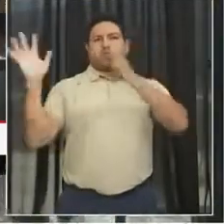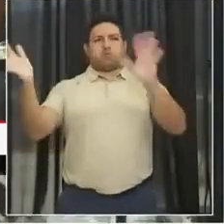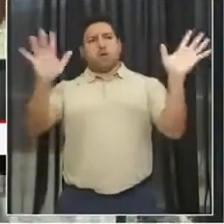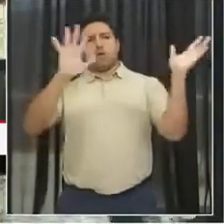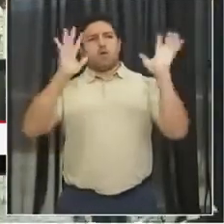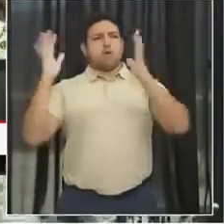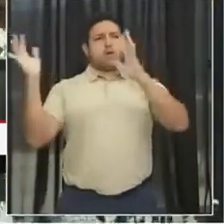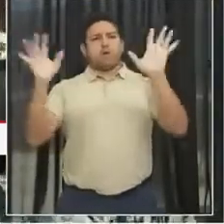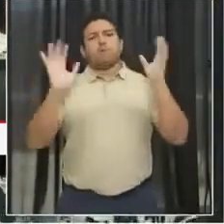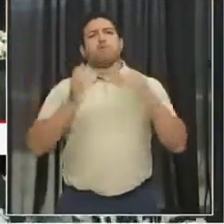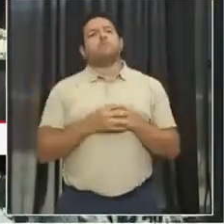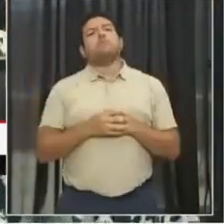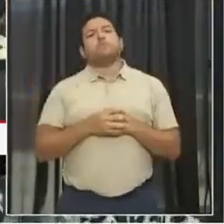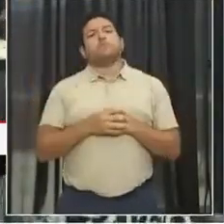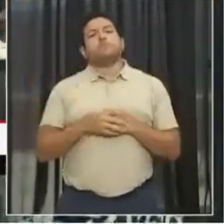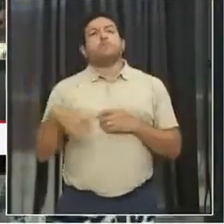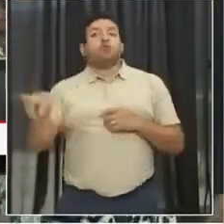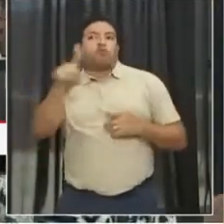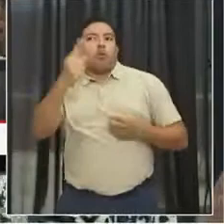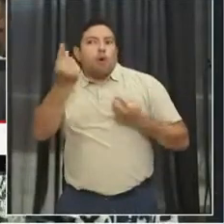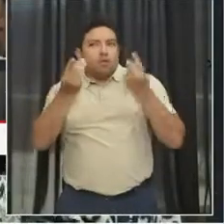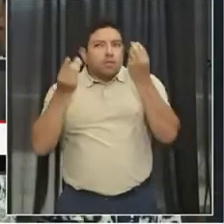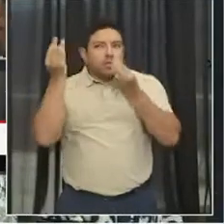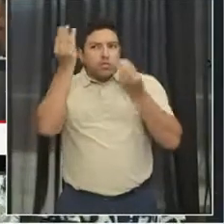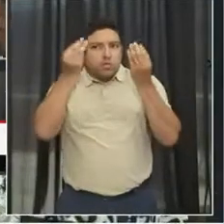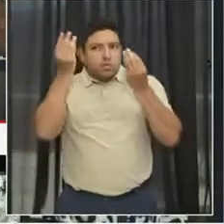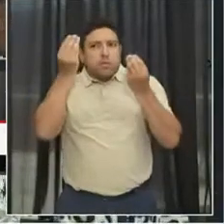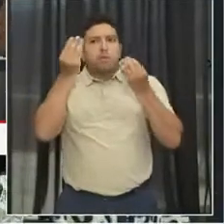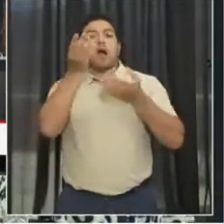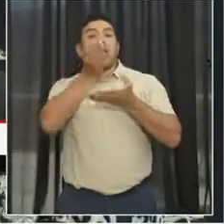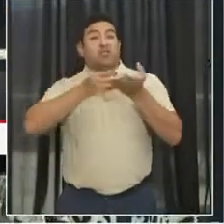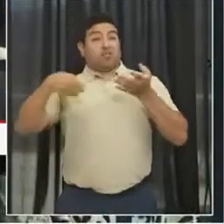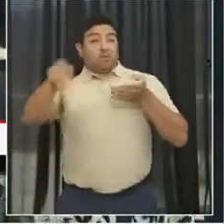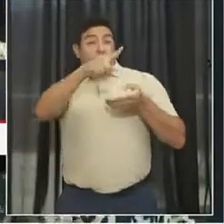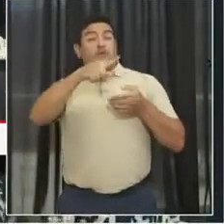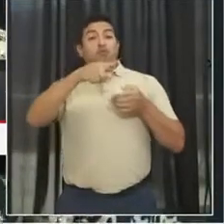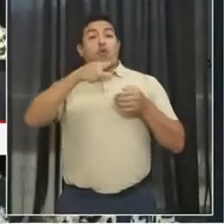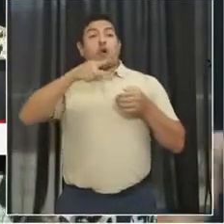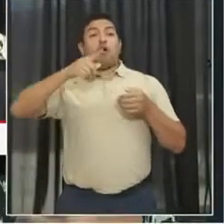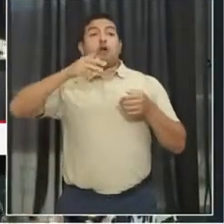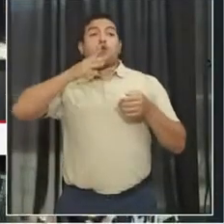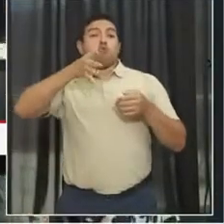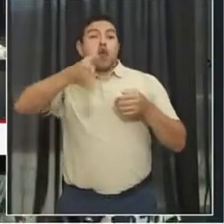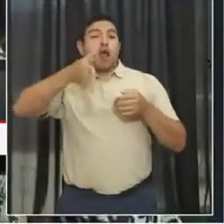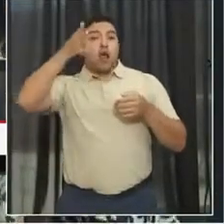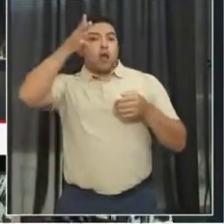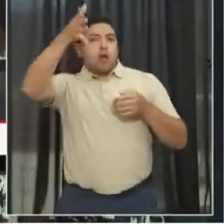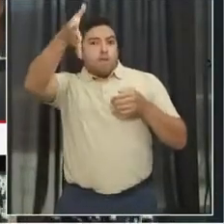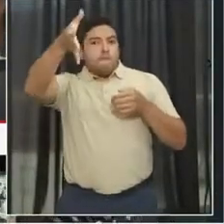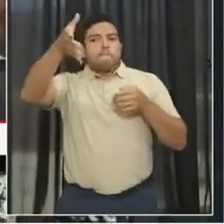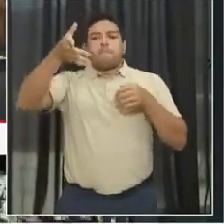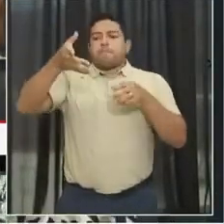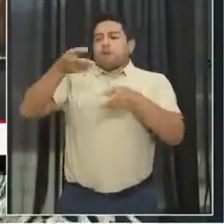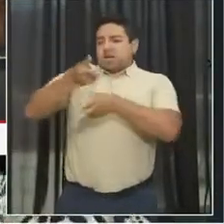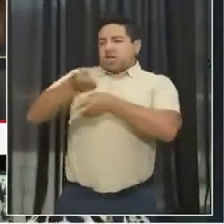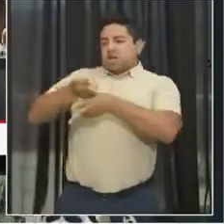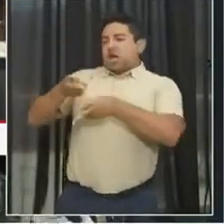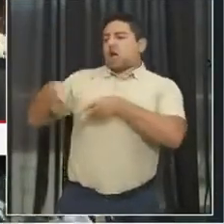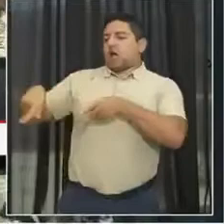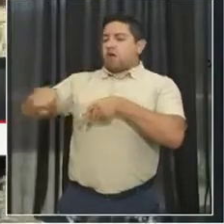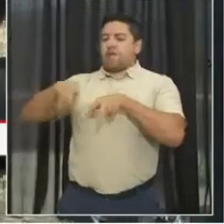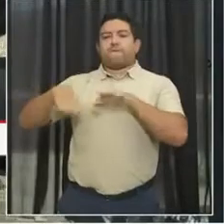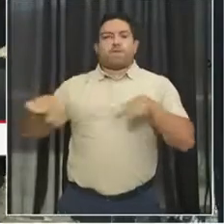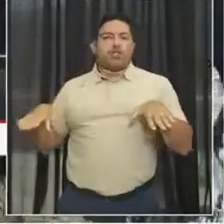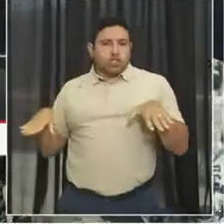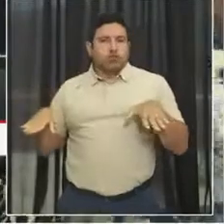So I want you to think about some of your grandparents who are helping out with your young people or maybe raising your